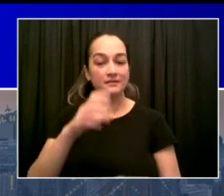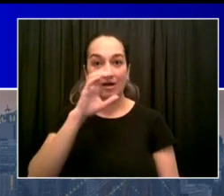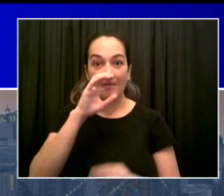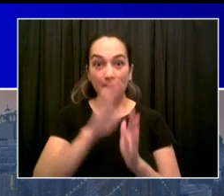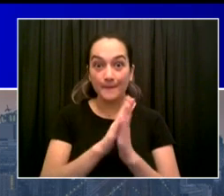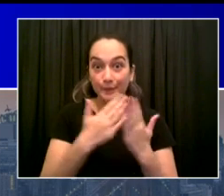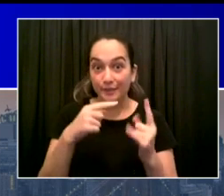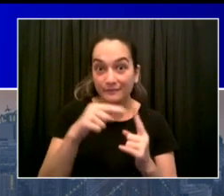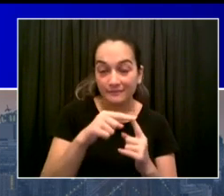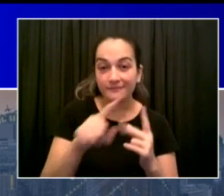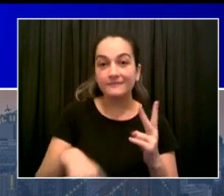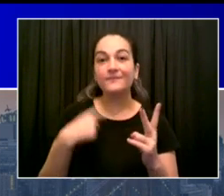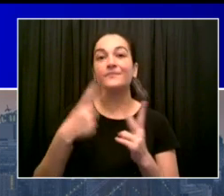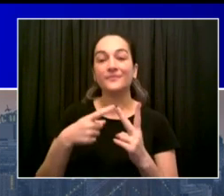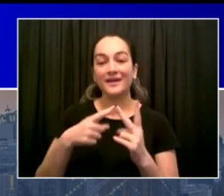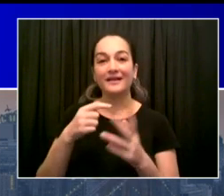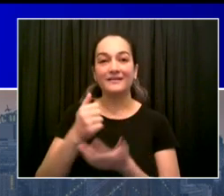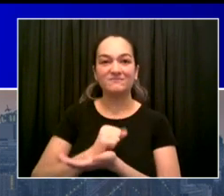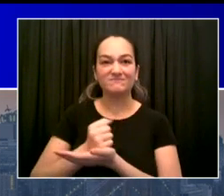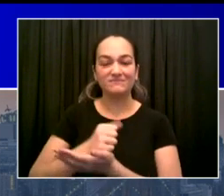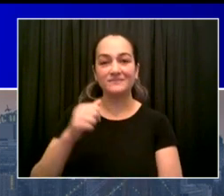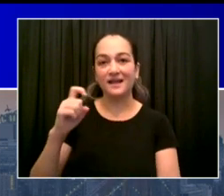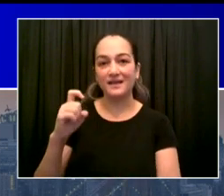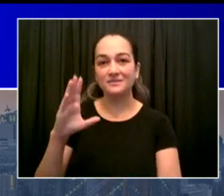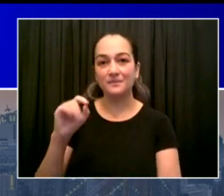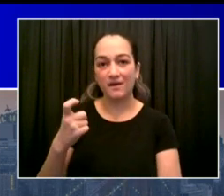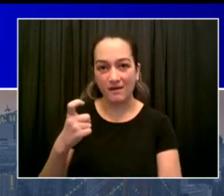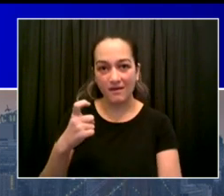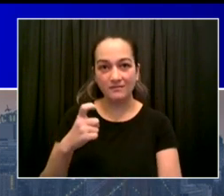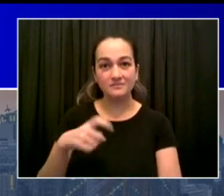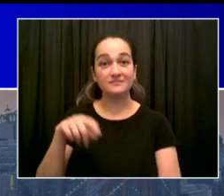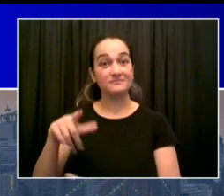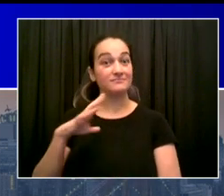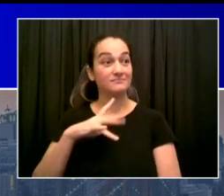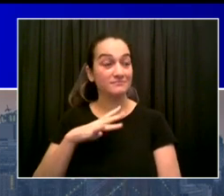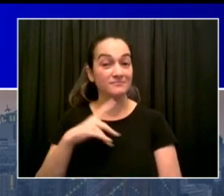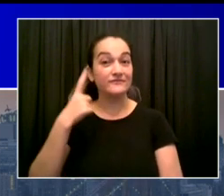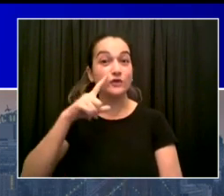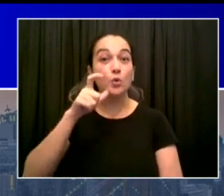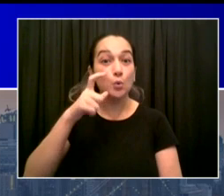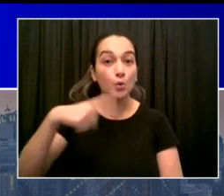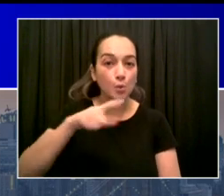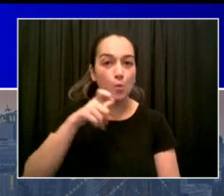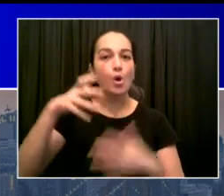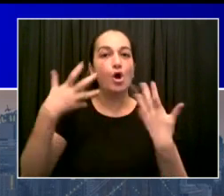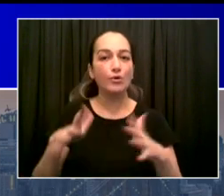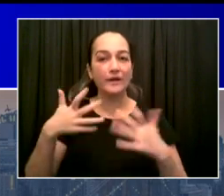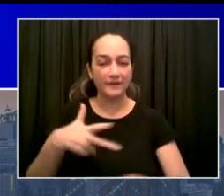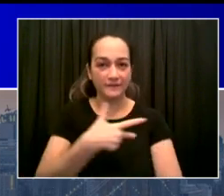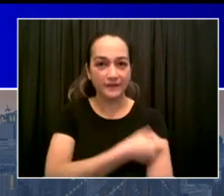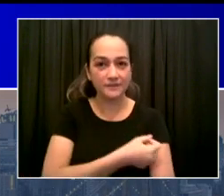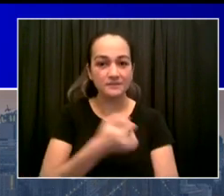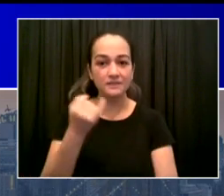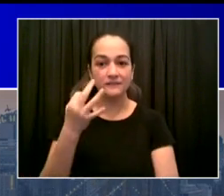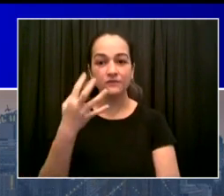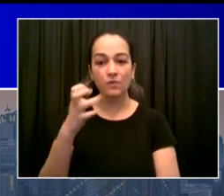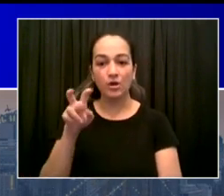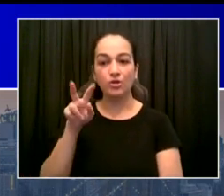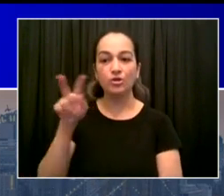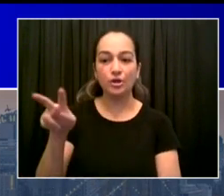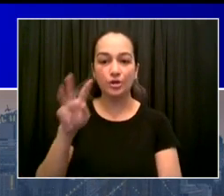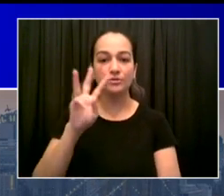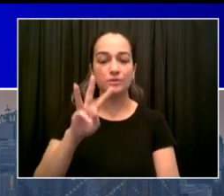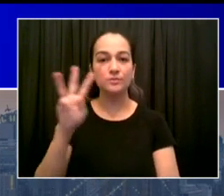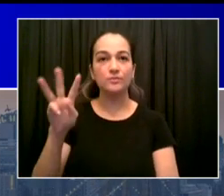sign up at smash.gg slash NYC NBA 2K. So we're going to do